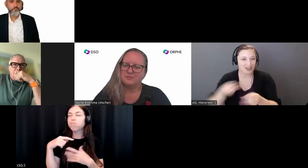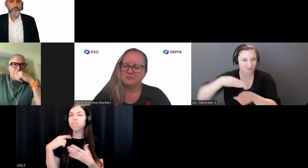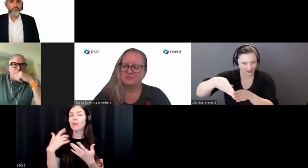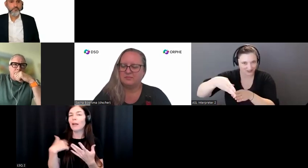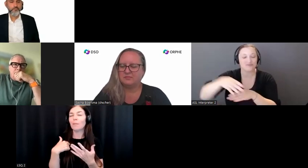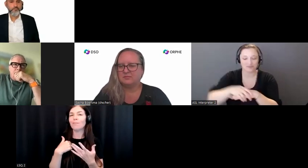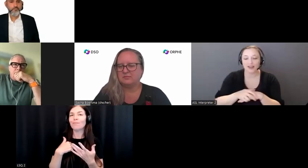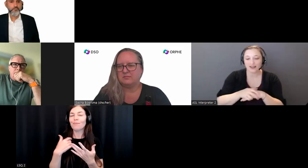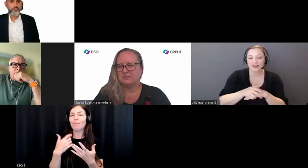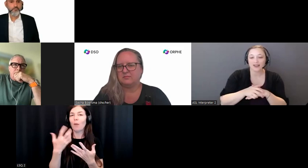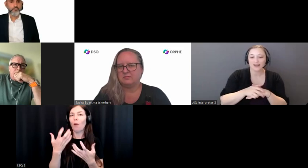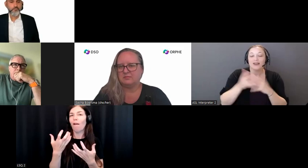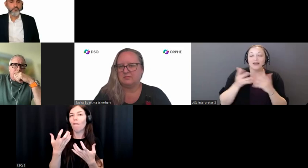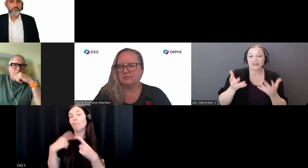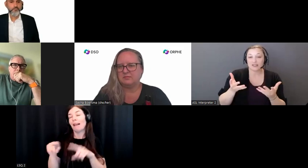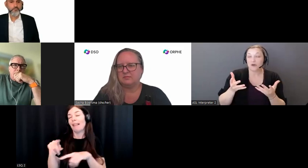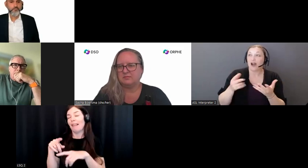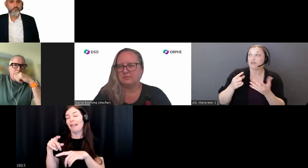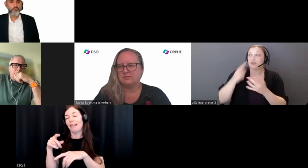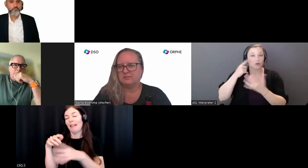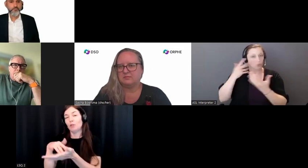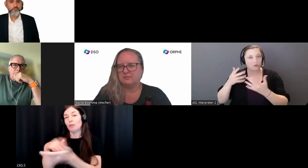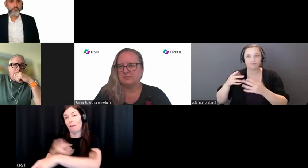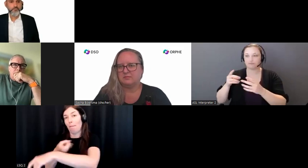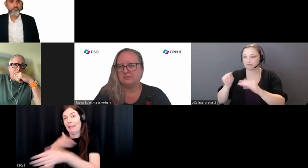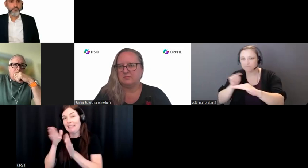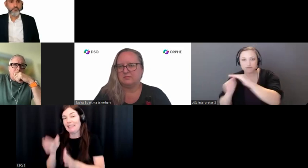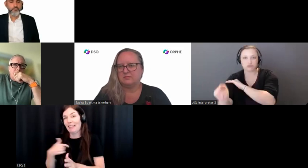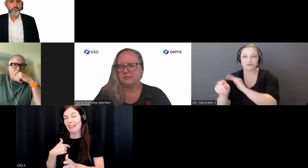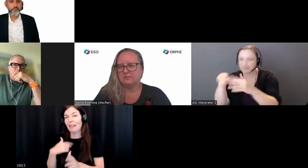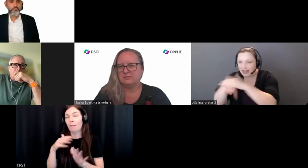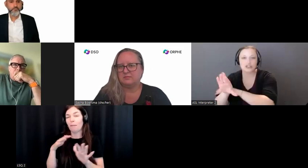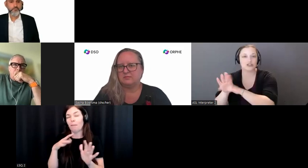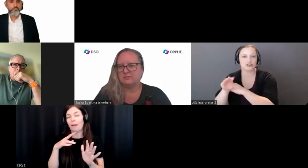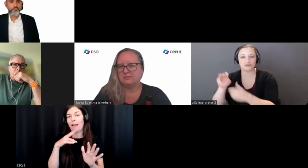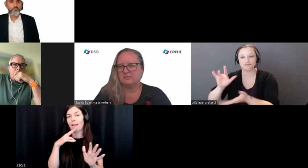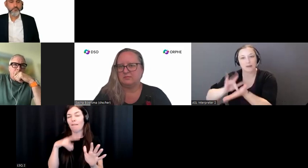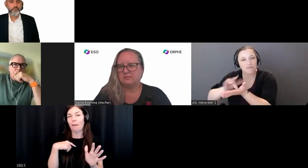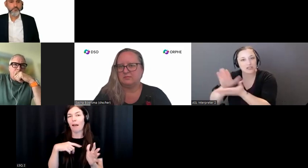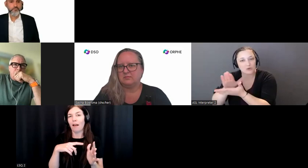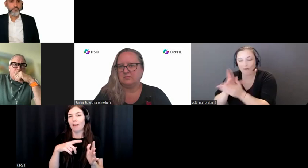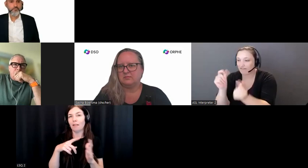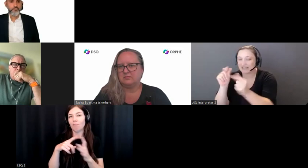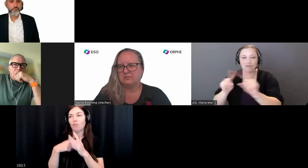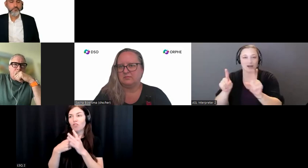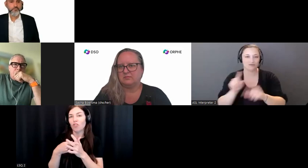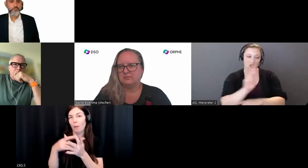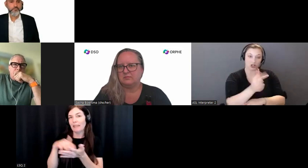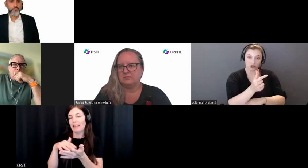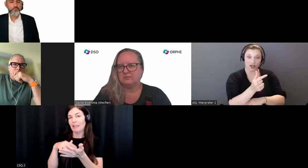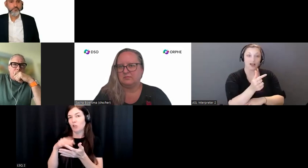was when I started my undergrad that I realized that while health